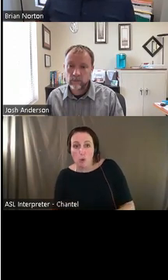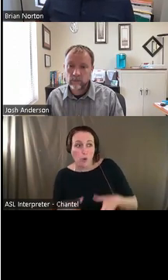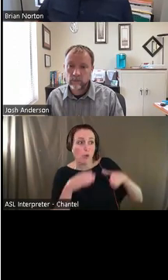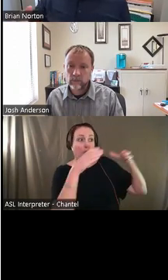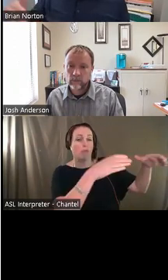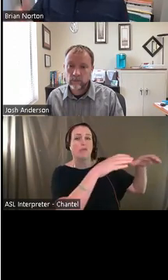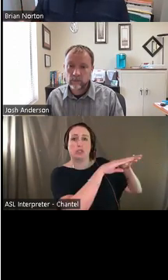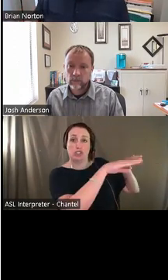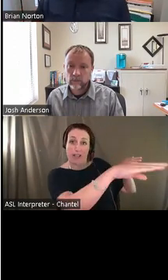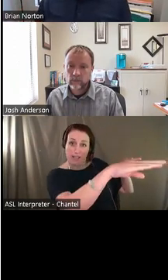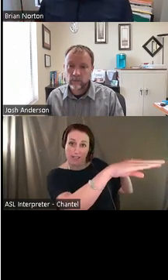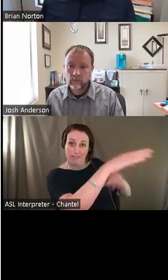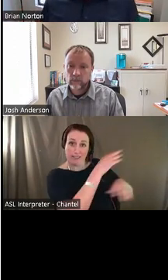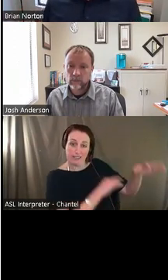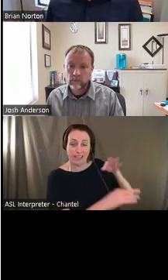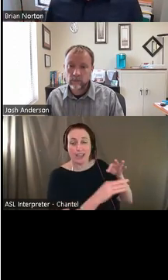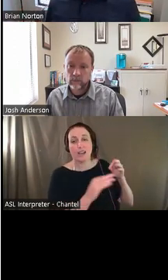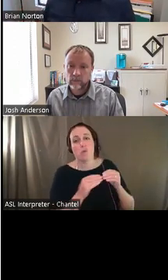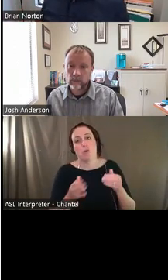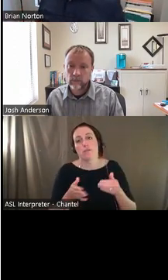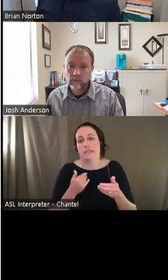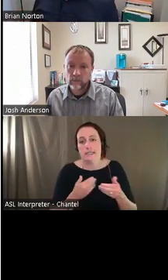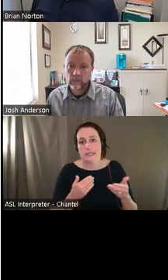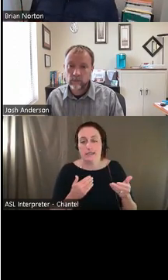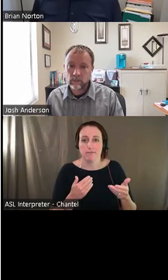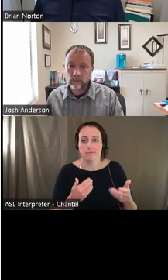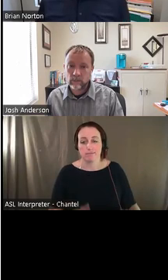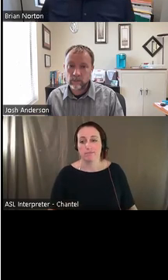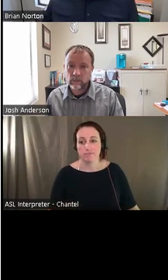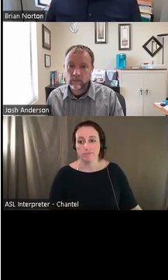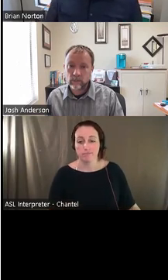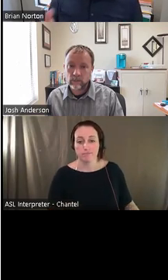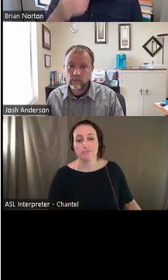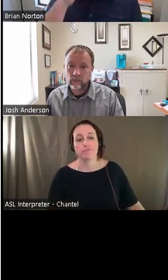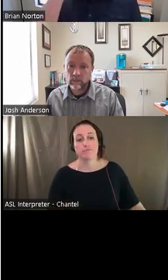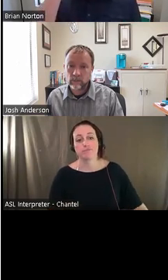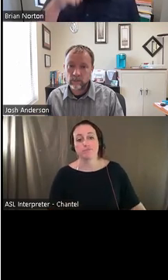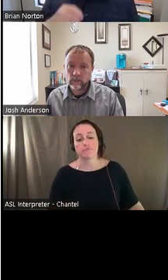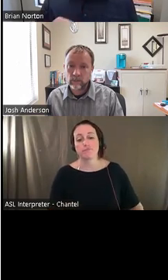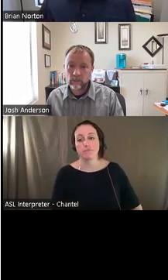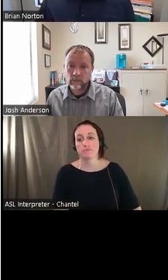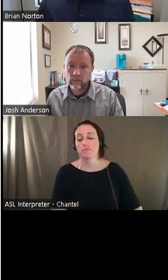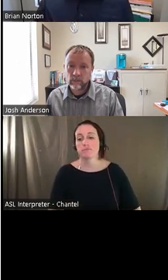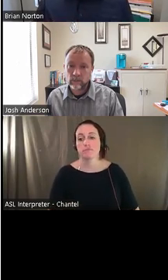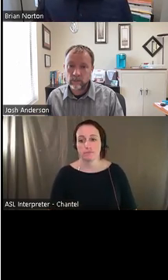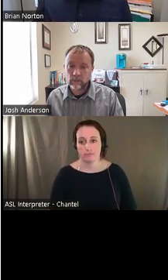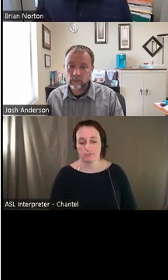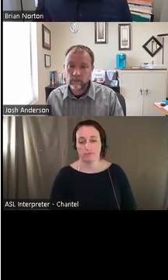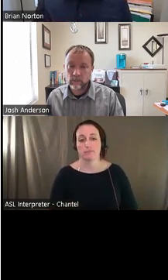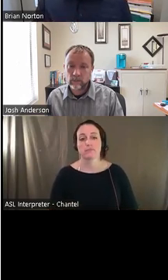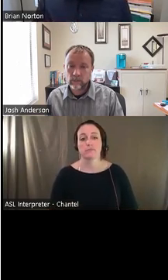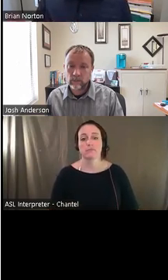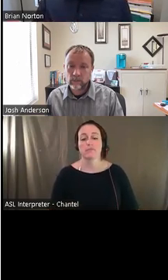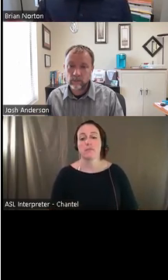you're not moving things up, but you're moving them down can make sometimes lifting or moving things a little bit easier. Um, I also have heard, um,